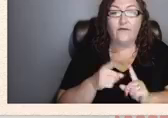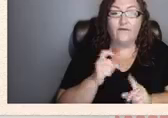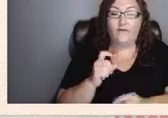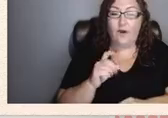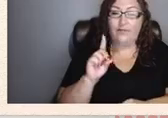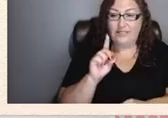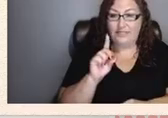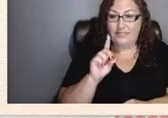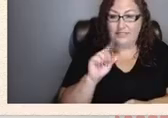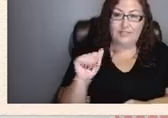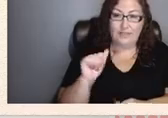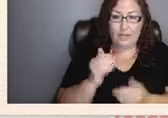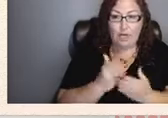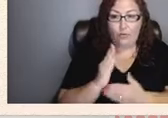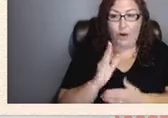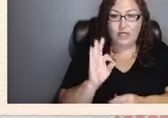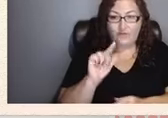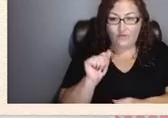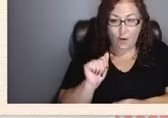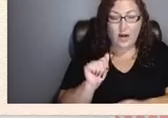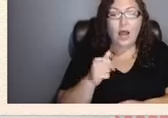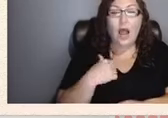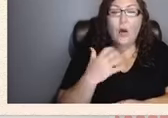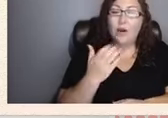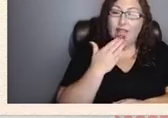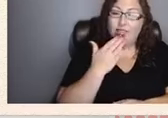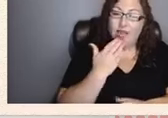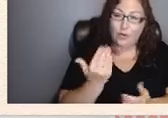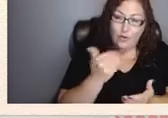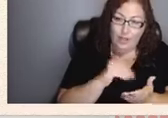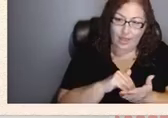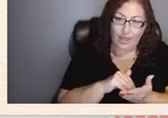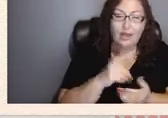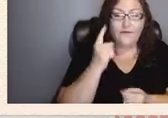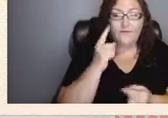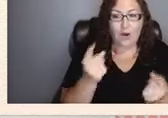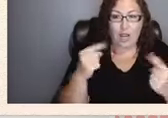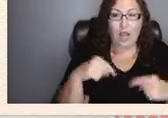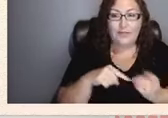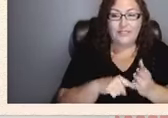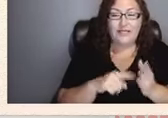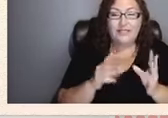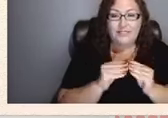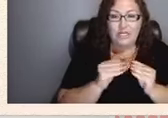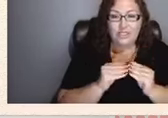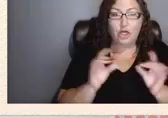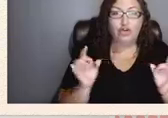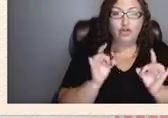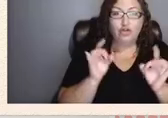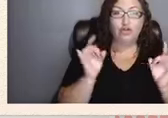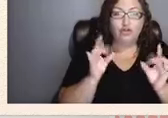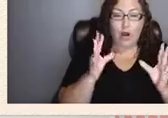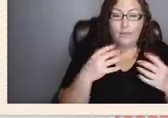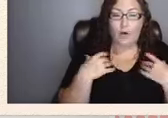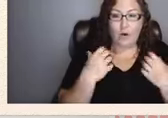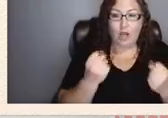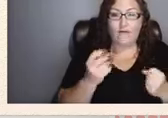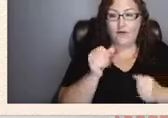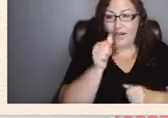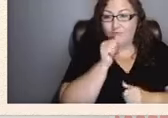florida i want to thank you again for coming to the session trauma recovery and resiliency